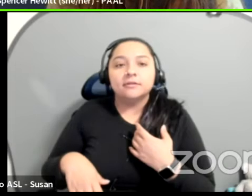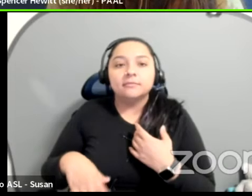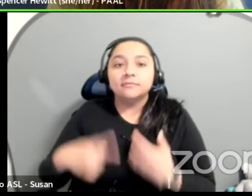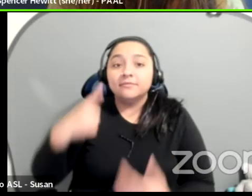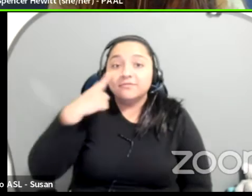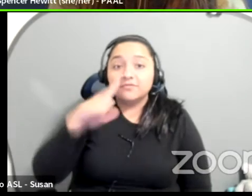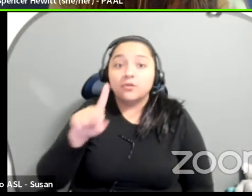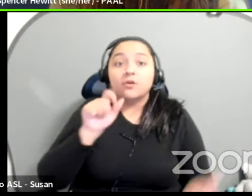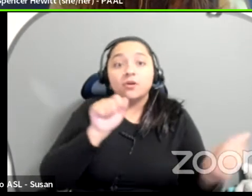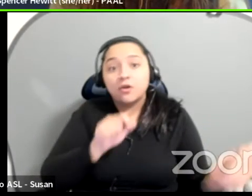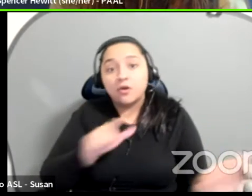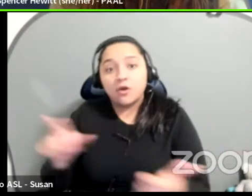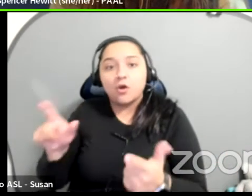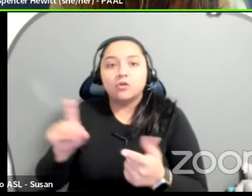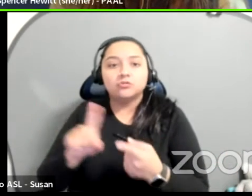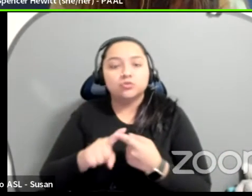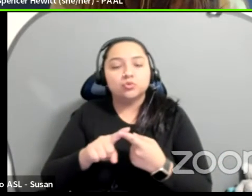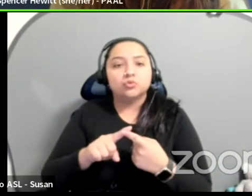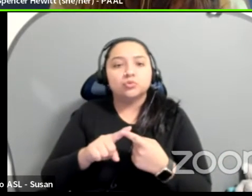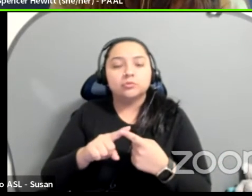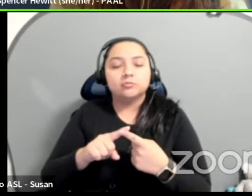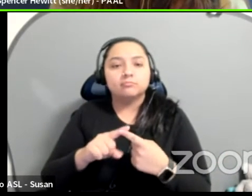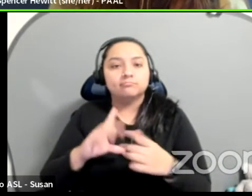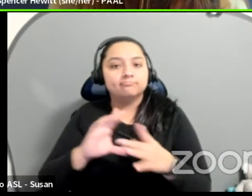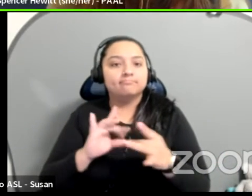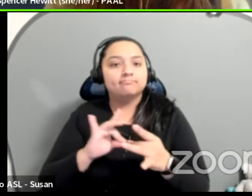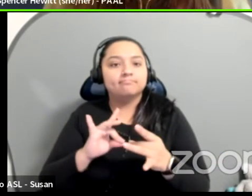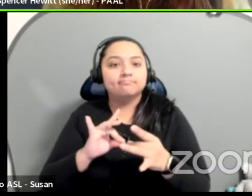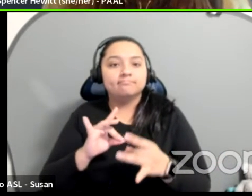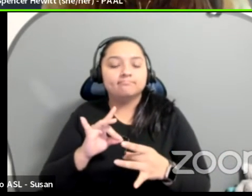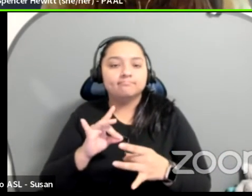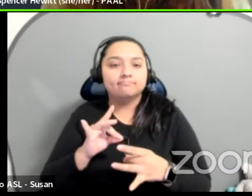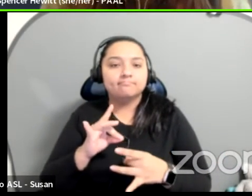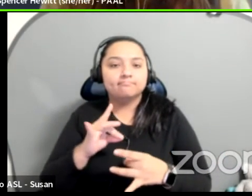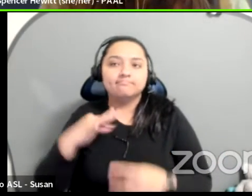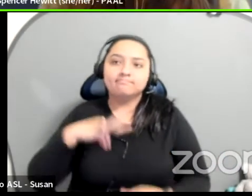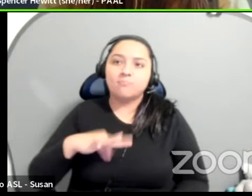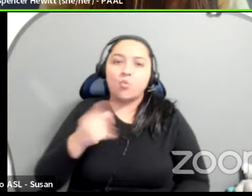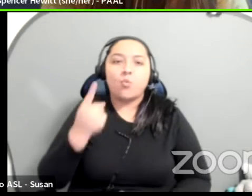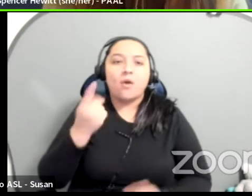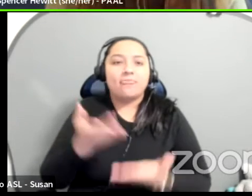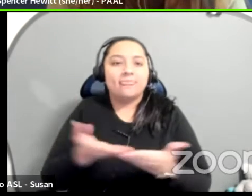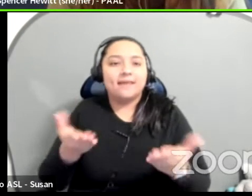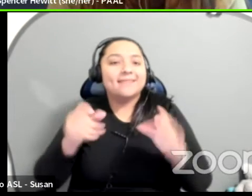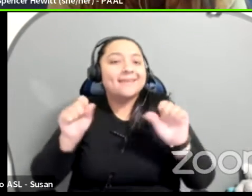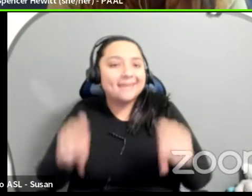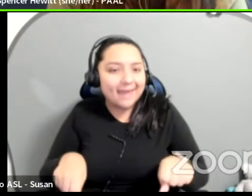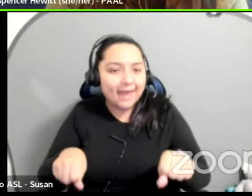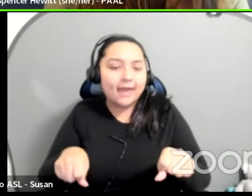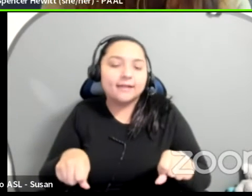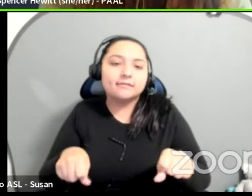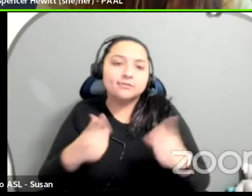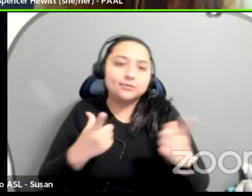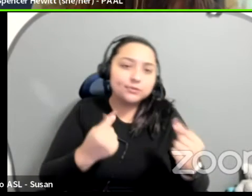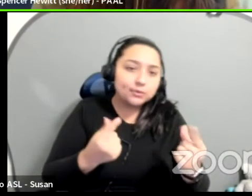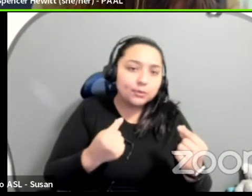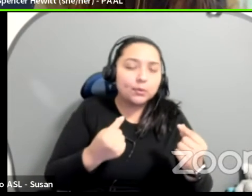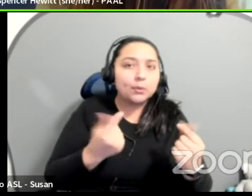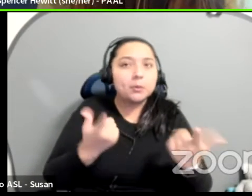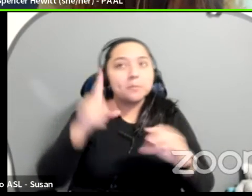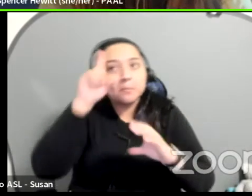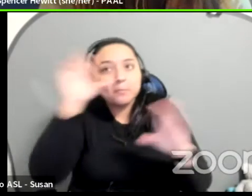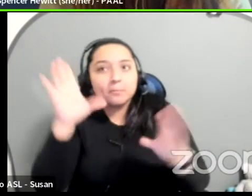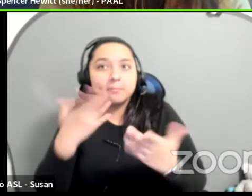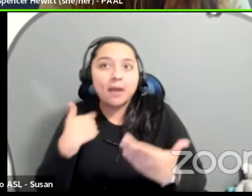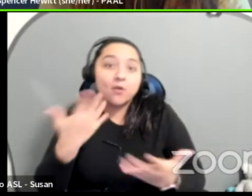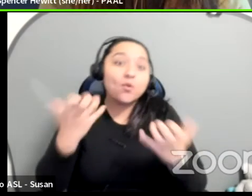everyone to have a takeaway of one thing that they can do. And another thing that they would love to do, um, a can and would love right. Um, ability